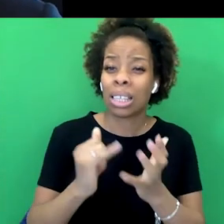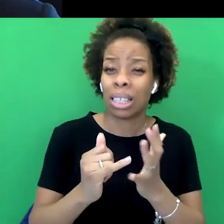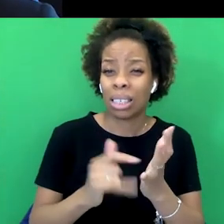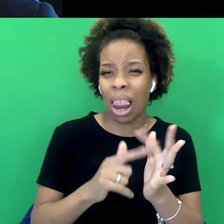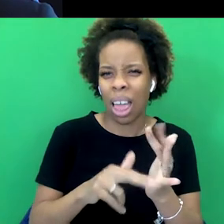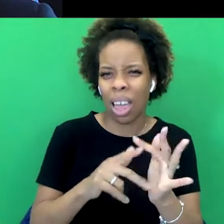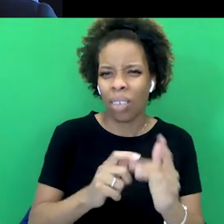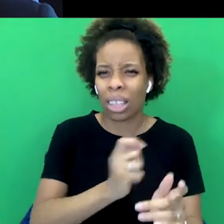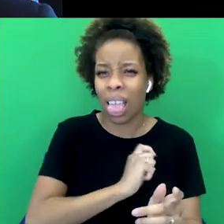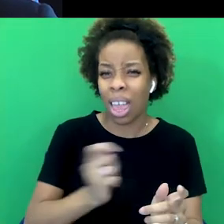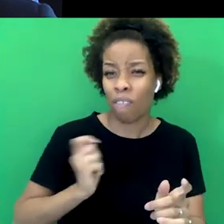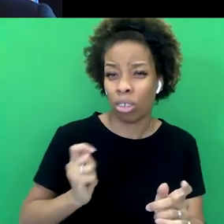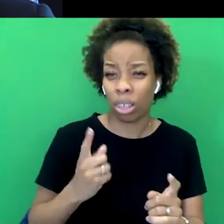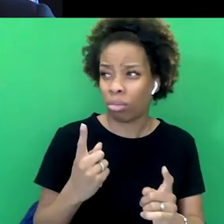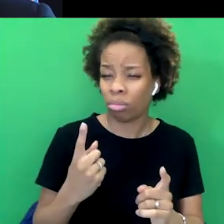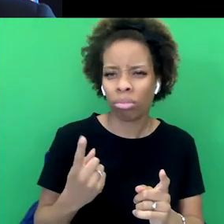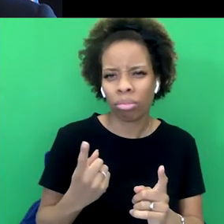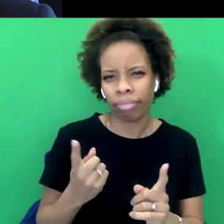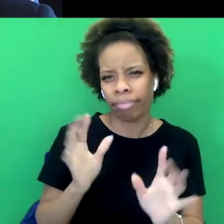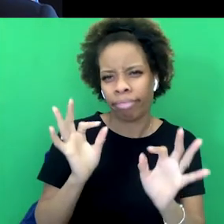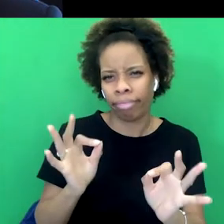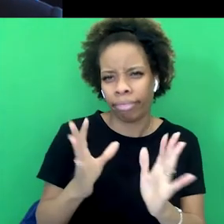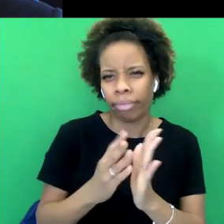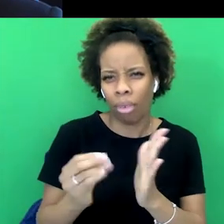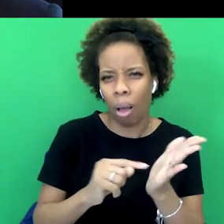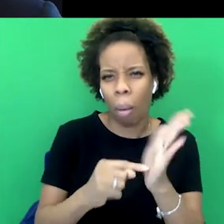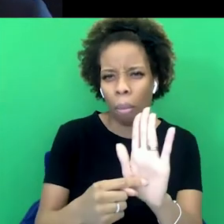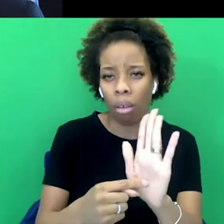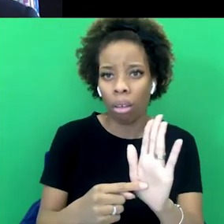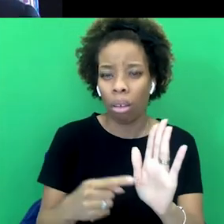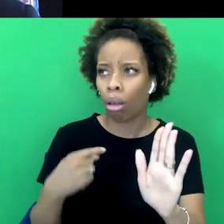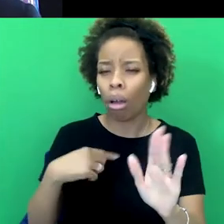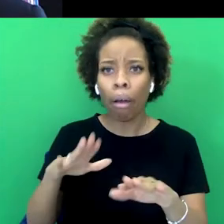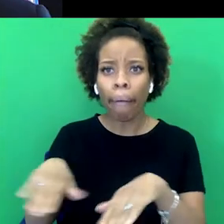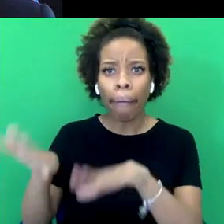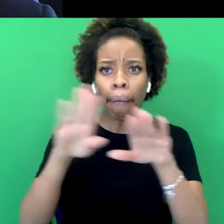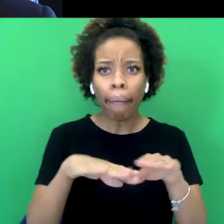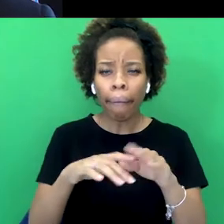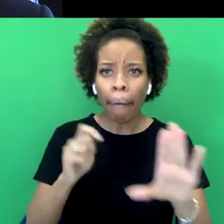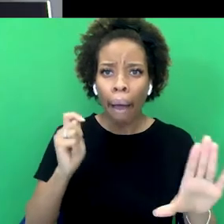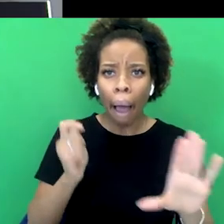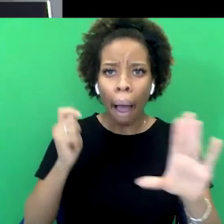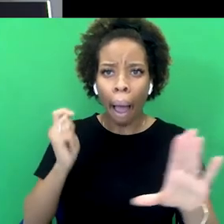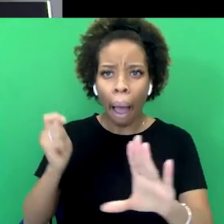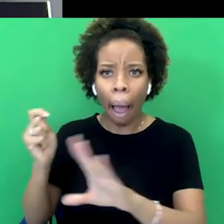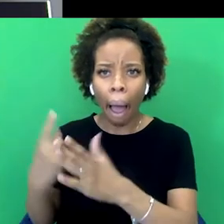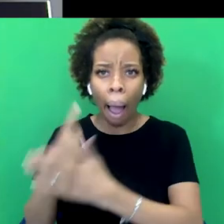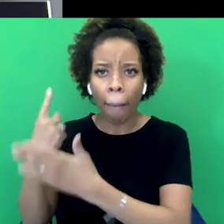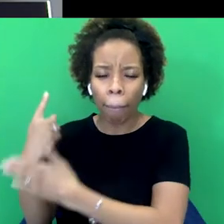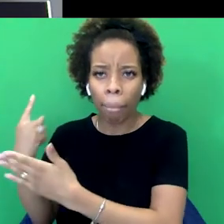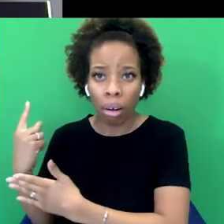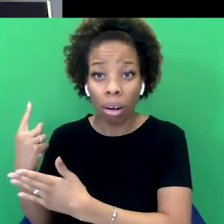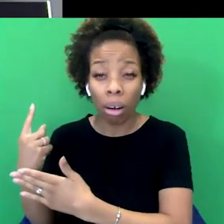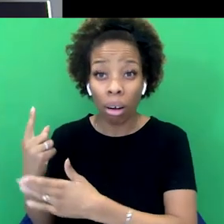you know, they were just doing what everyone was doing, right? But actually, no, because the abolition movement went on for a very long time. It wasn't a sudden point.